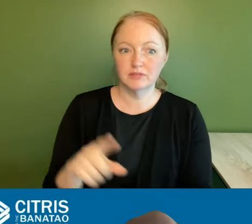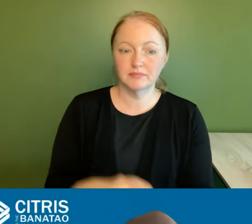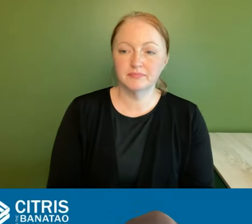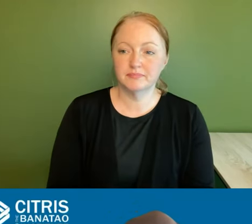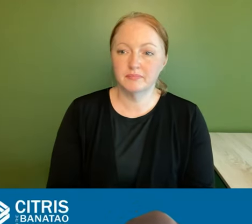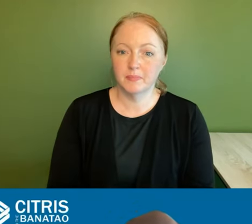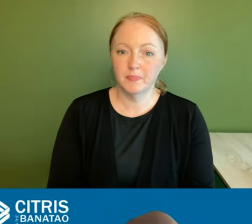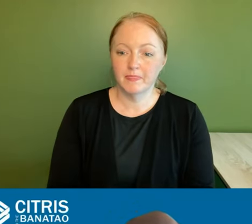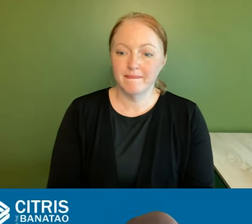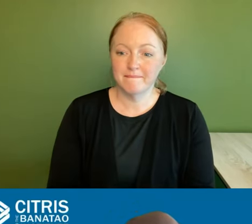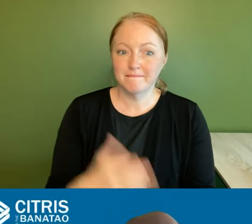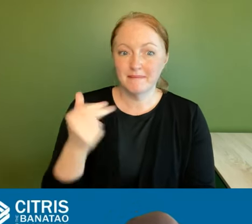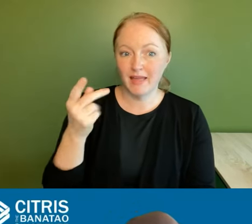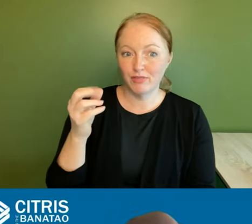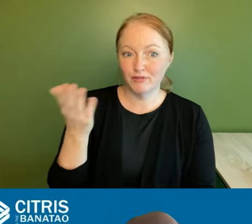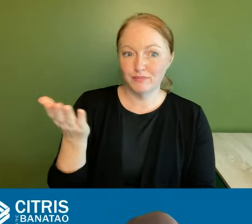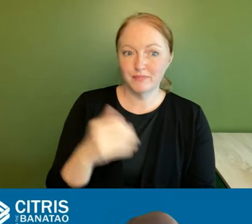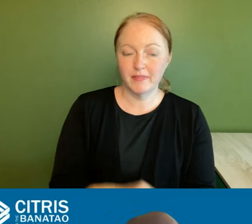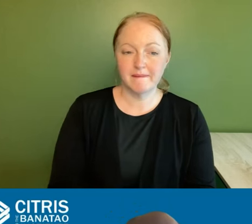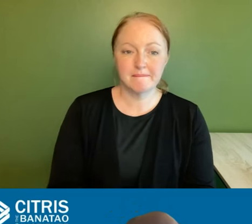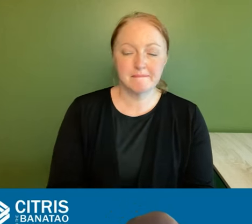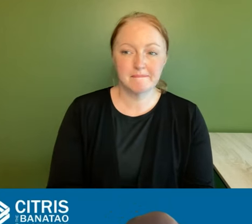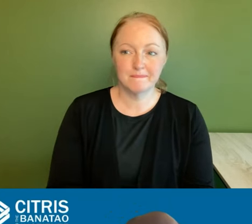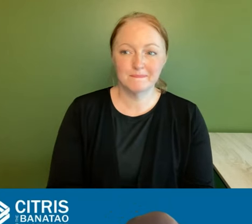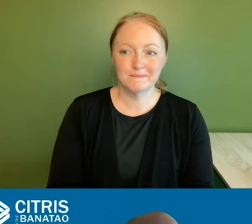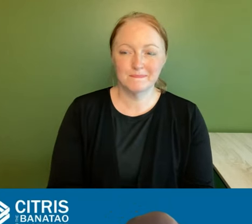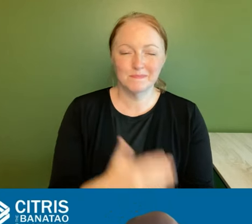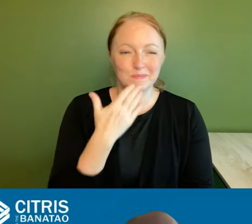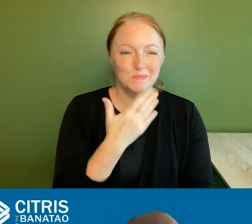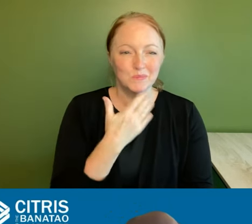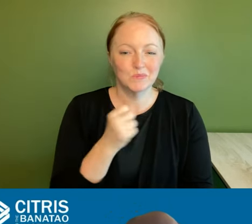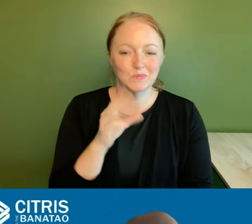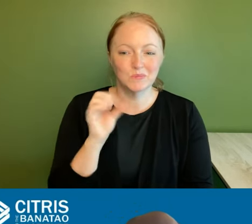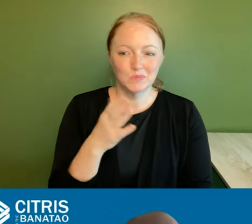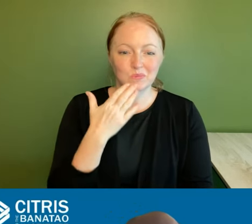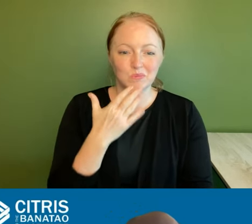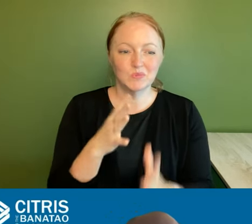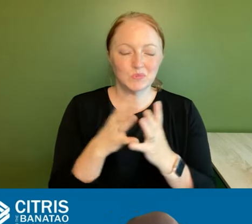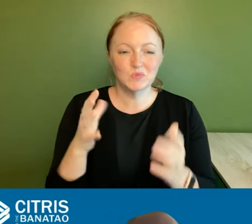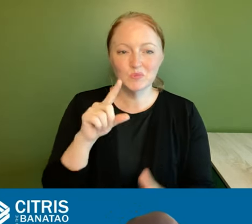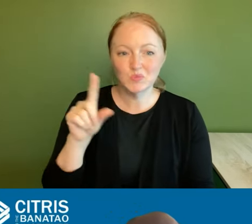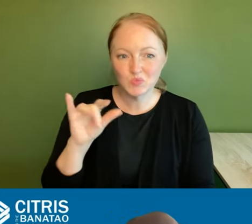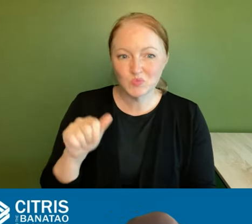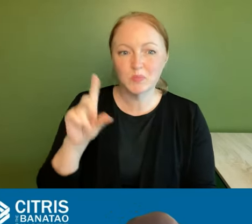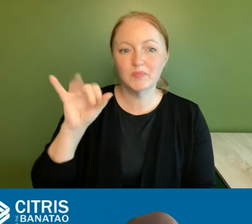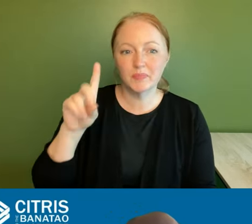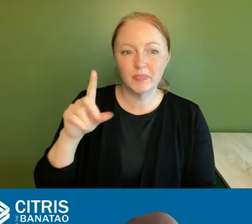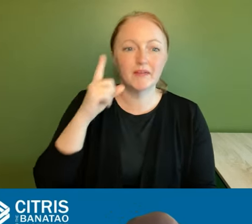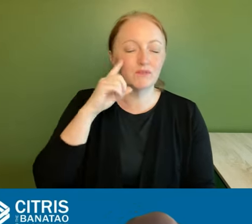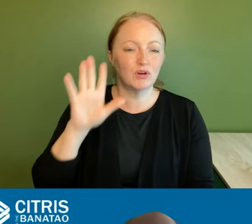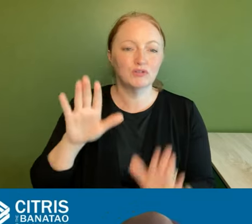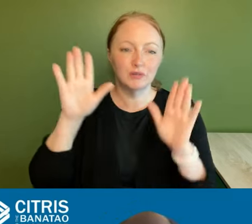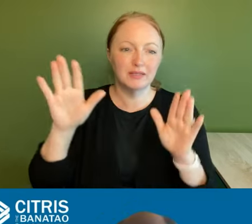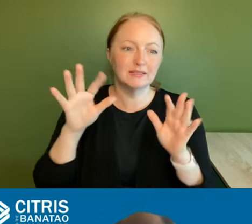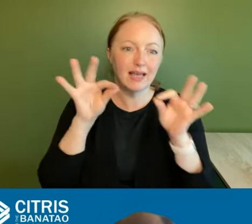thank you sarah and thank you so much sia and david for the tremendous